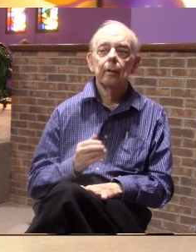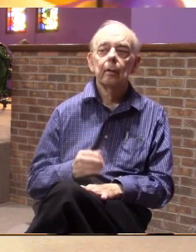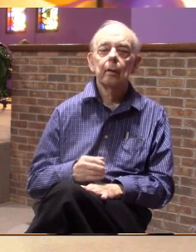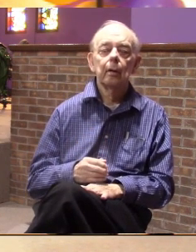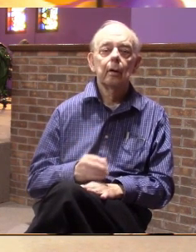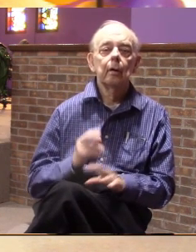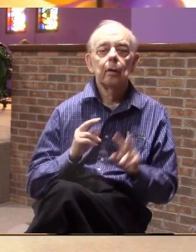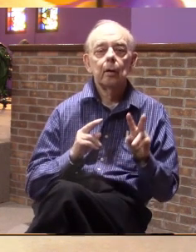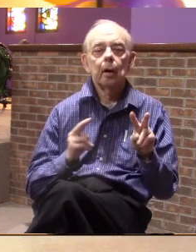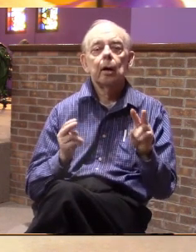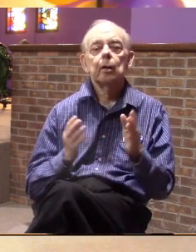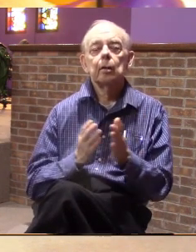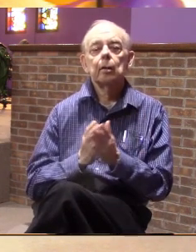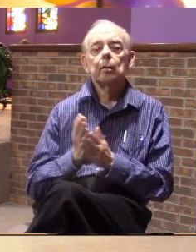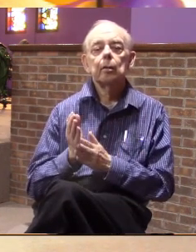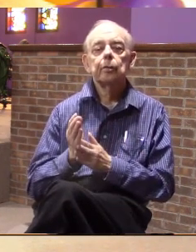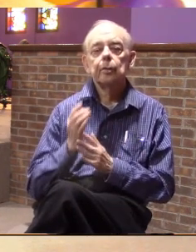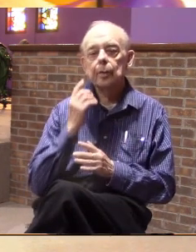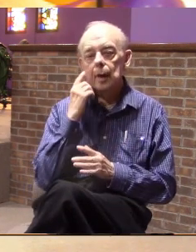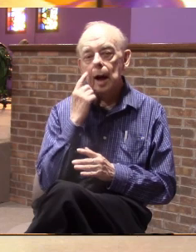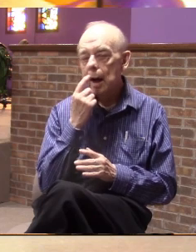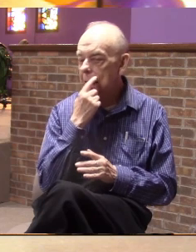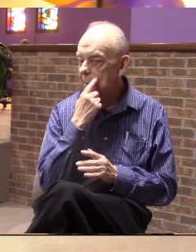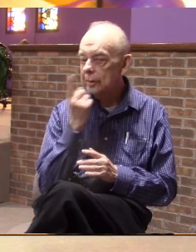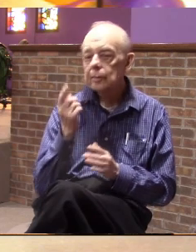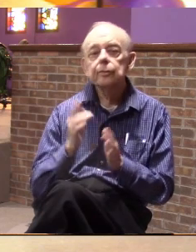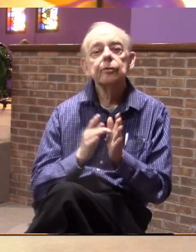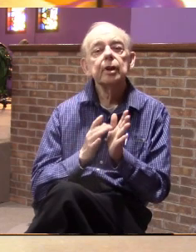looking through the eyes of Jesus